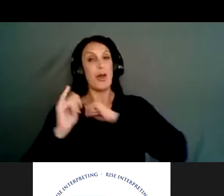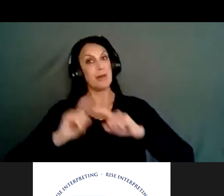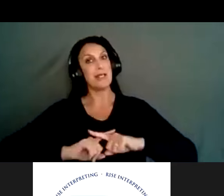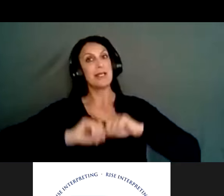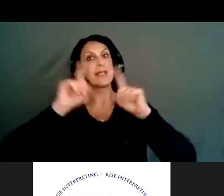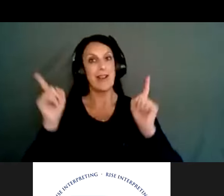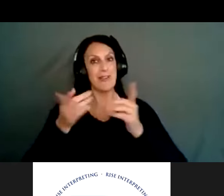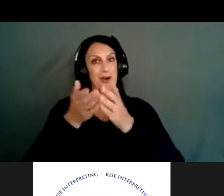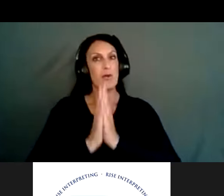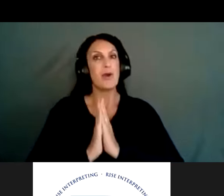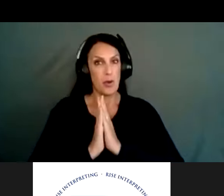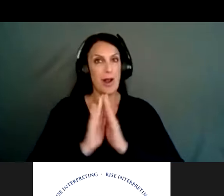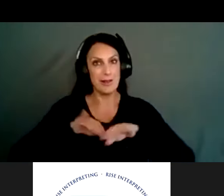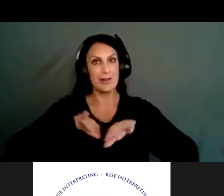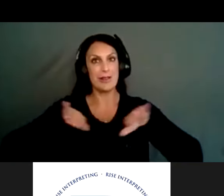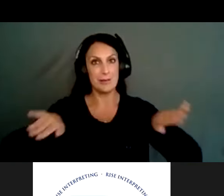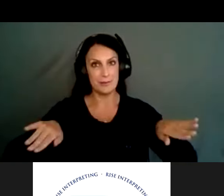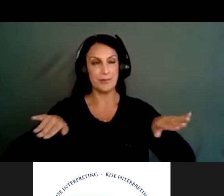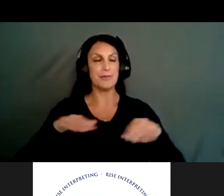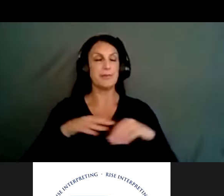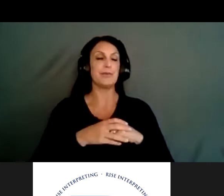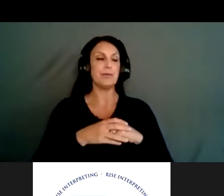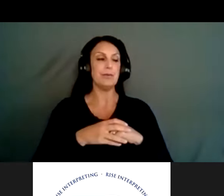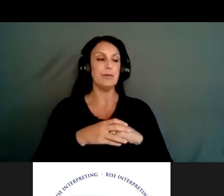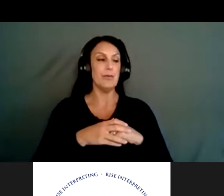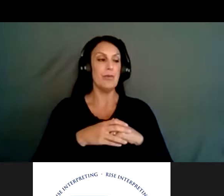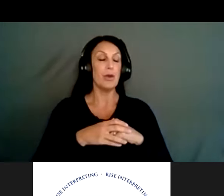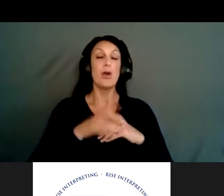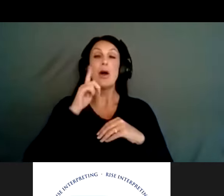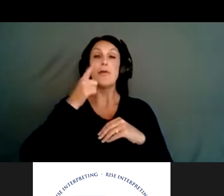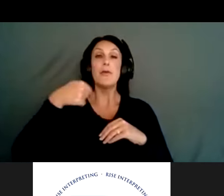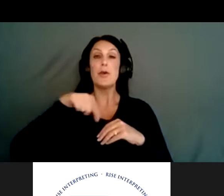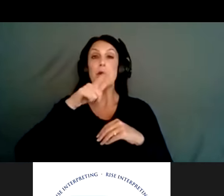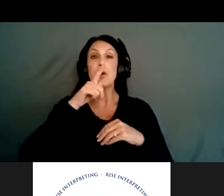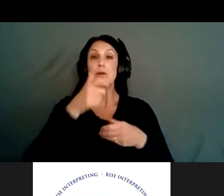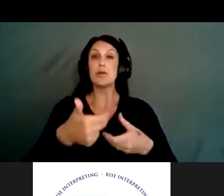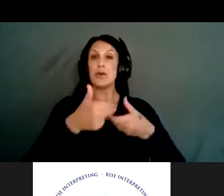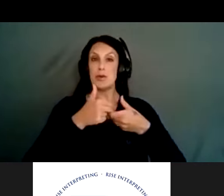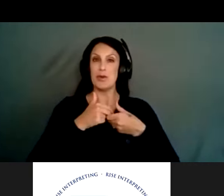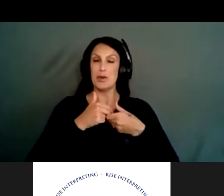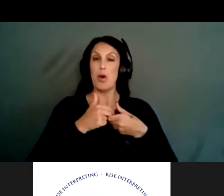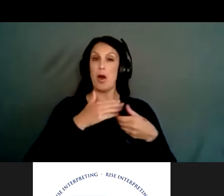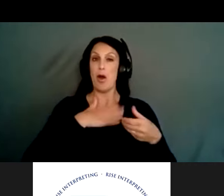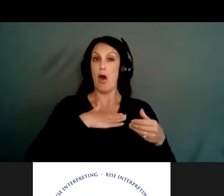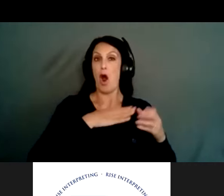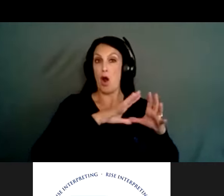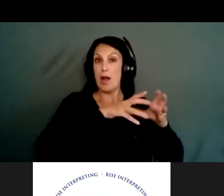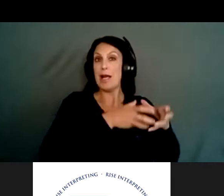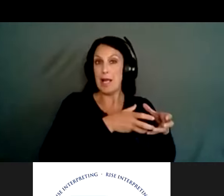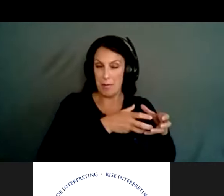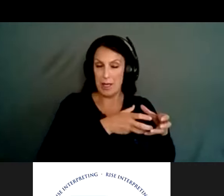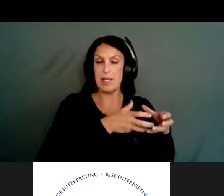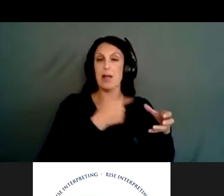for the, for those first timers that are joining us. think one of the main things we've talked about with this committee is not only providing the data to guide